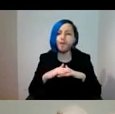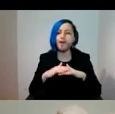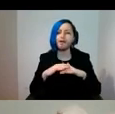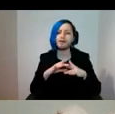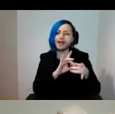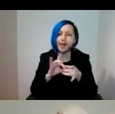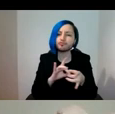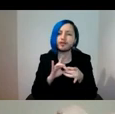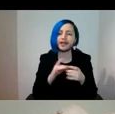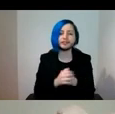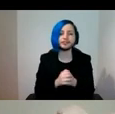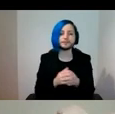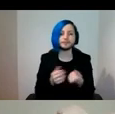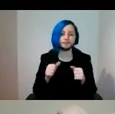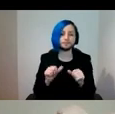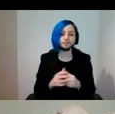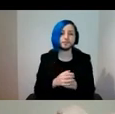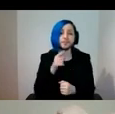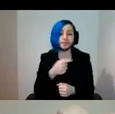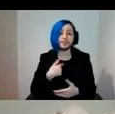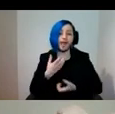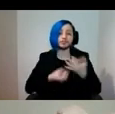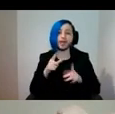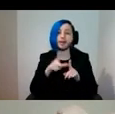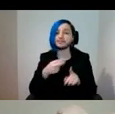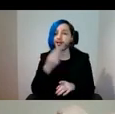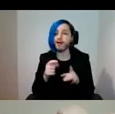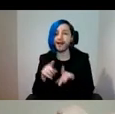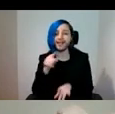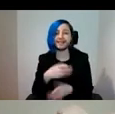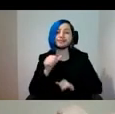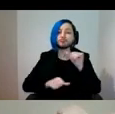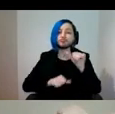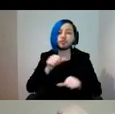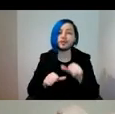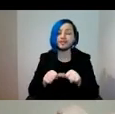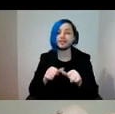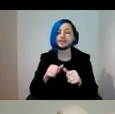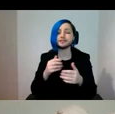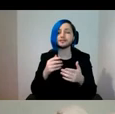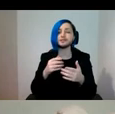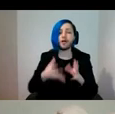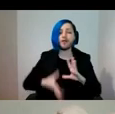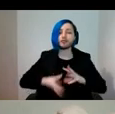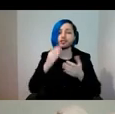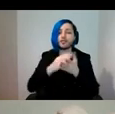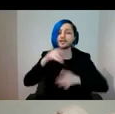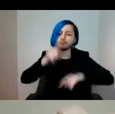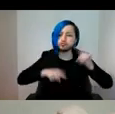This is also how I describe digital art, as a process of creation that is heterogeneous,